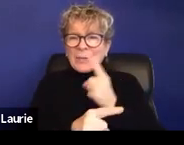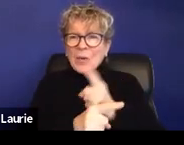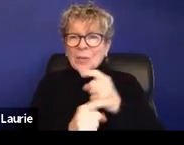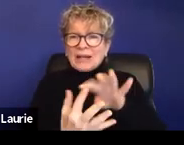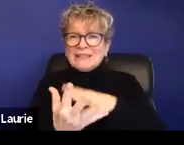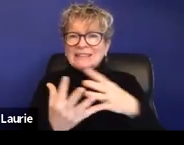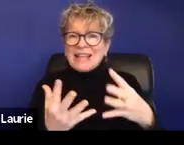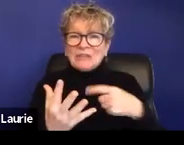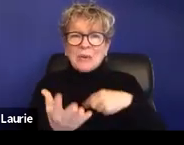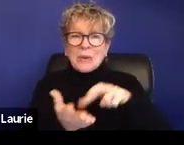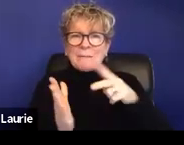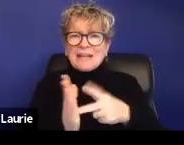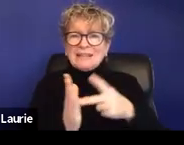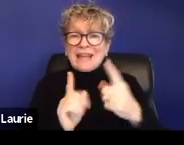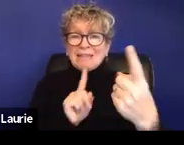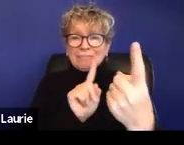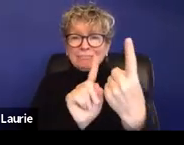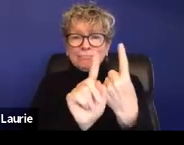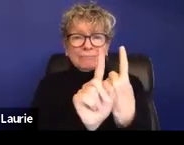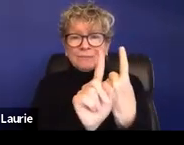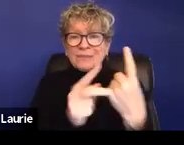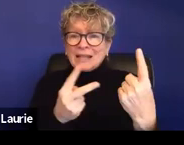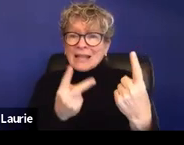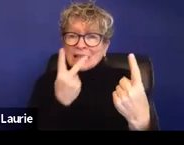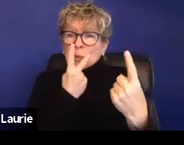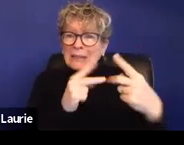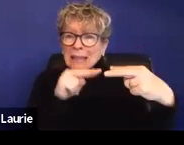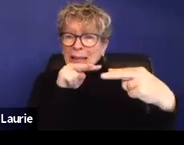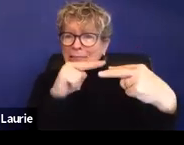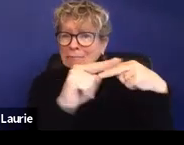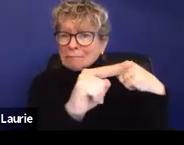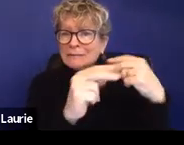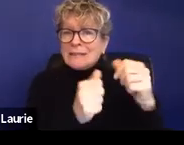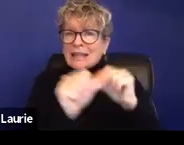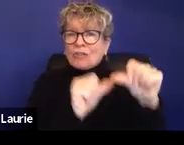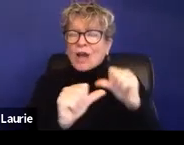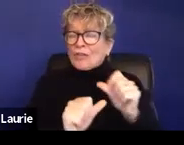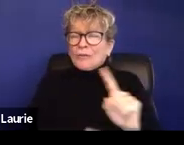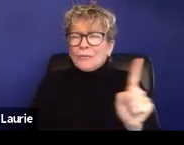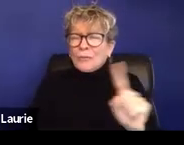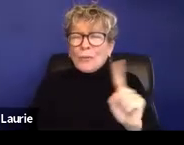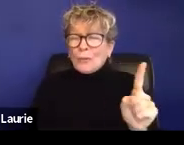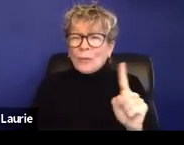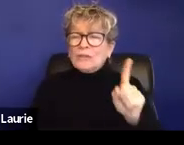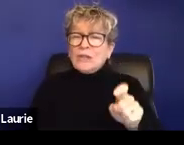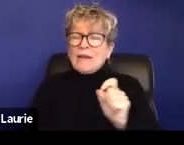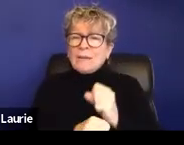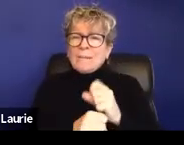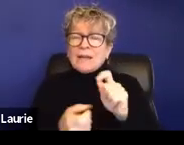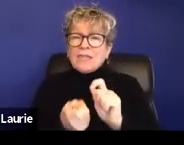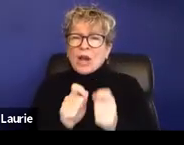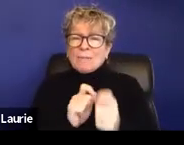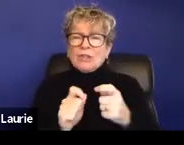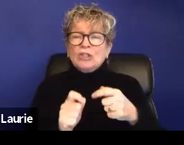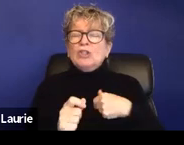with their rapist. So thinking about those accommodations and asking your client what kind of accommodations has